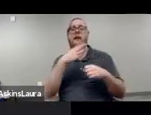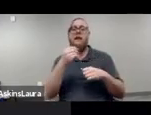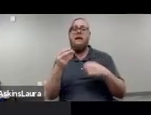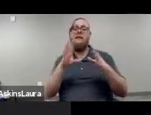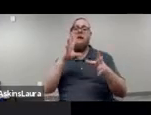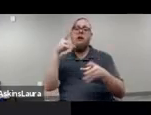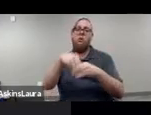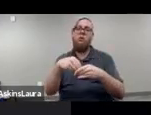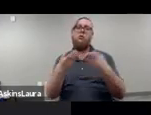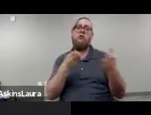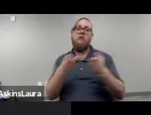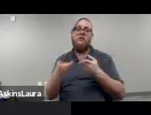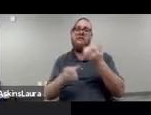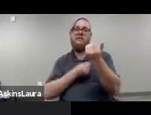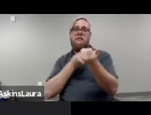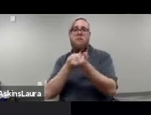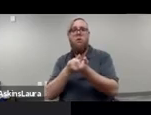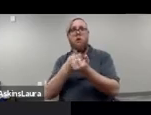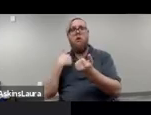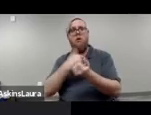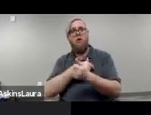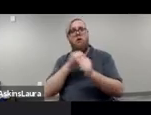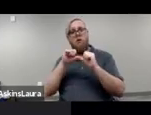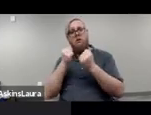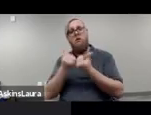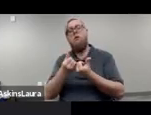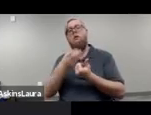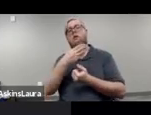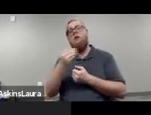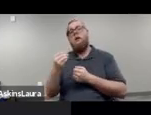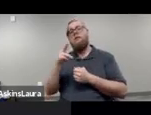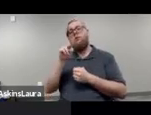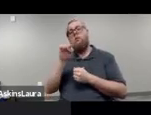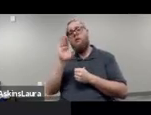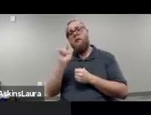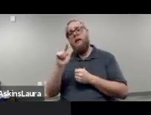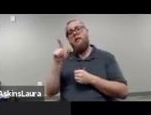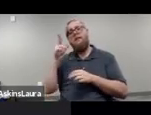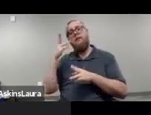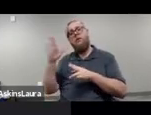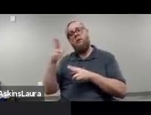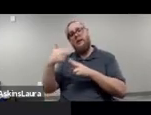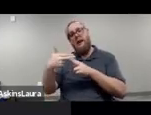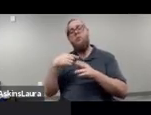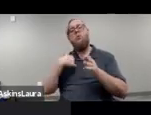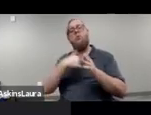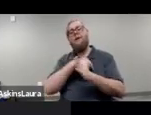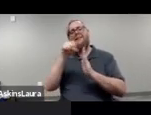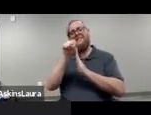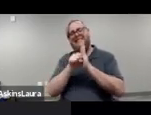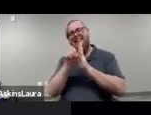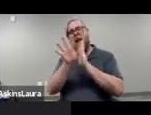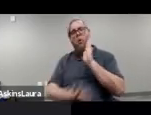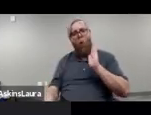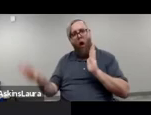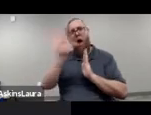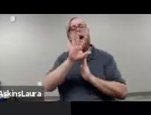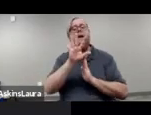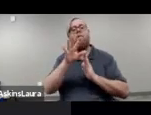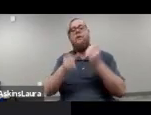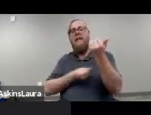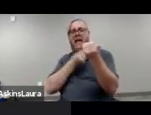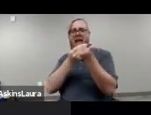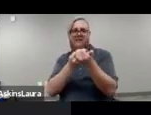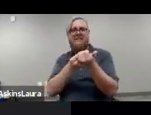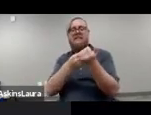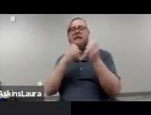services and support. So while our agency still has NorCal in our name, we're actually a statewide organization with advocacy and